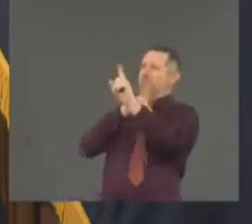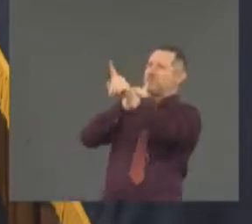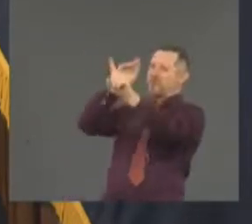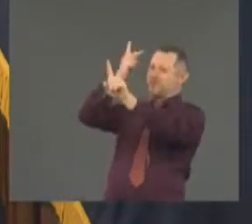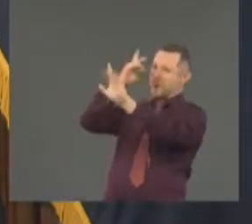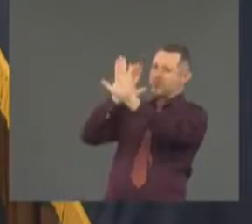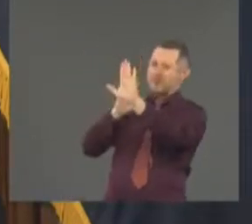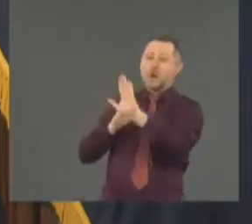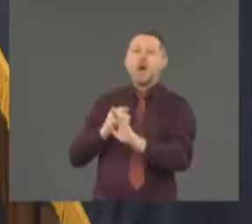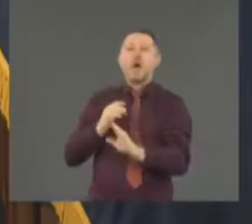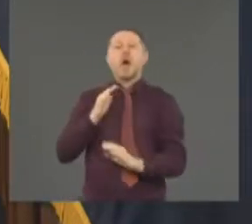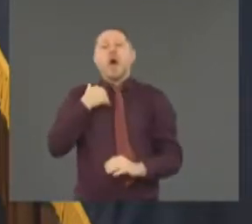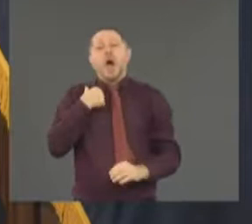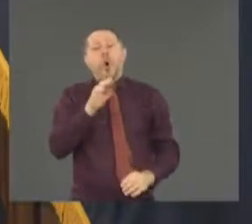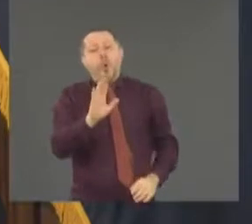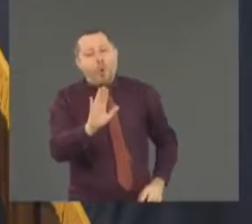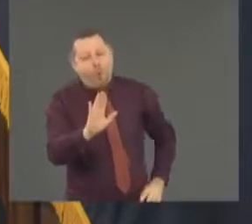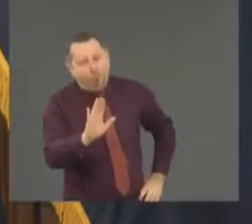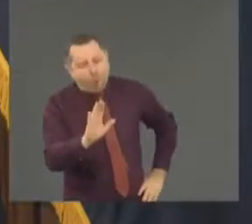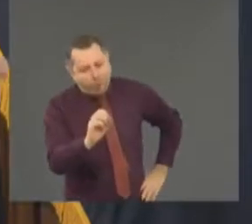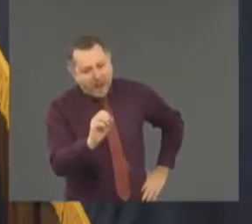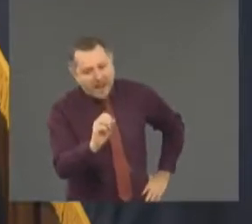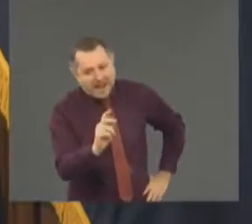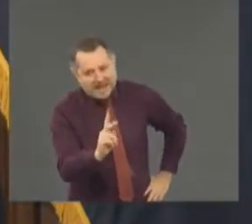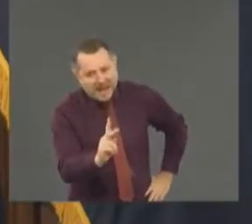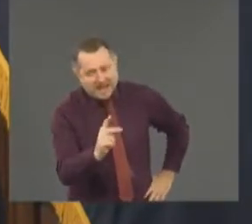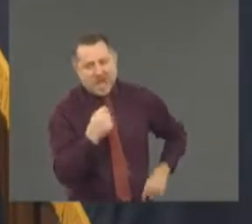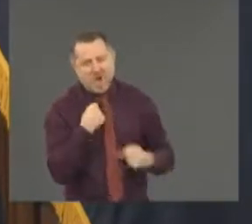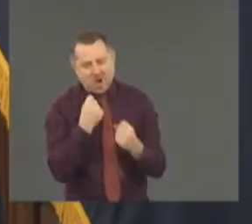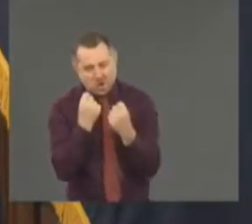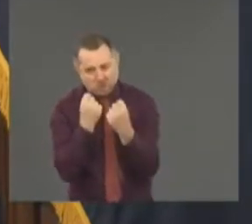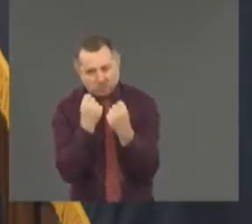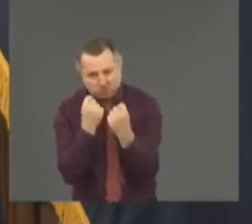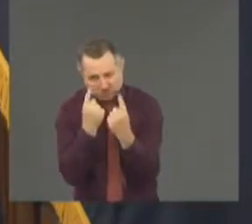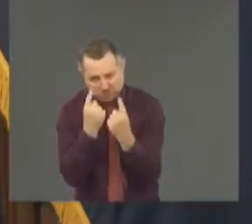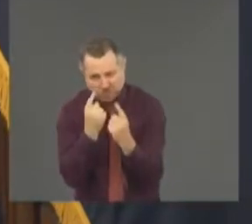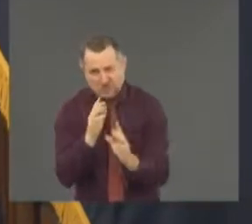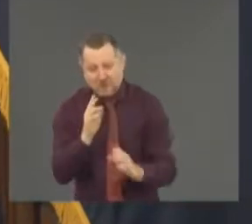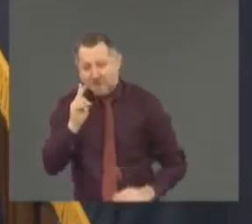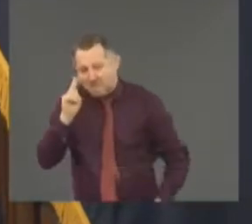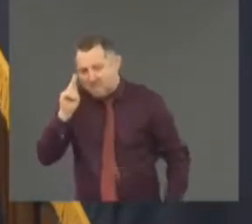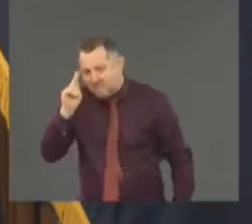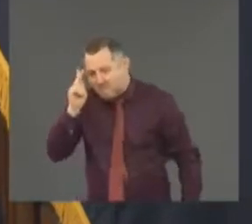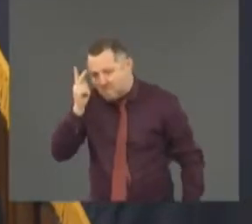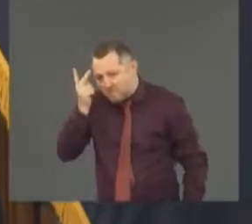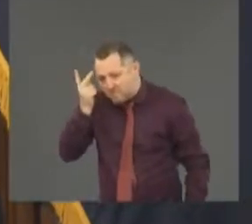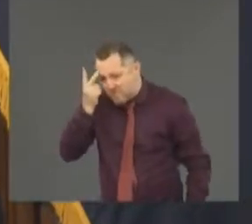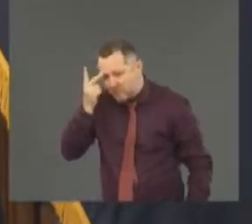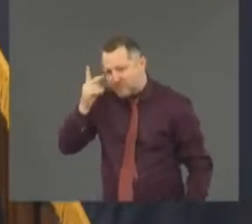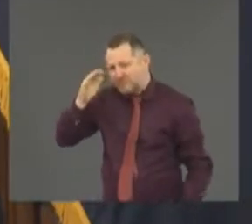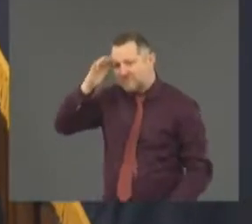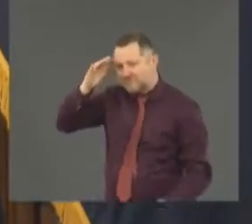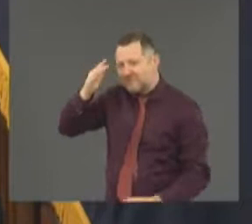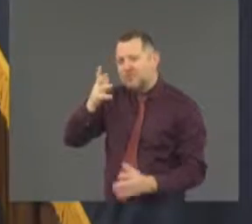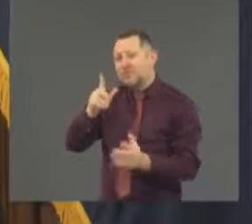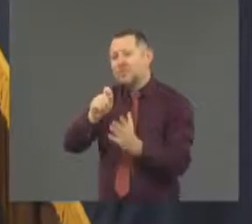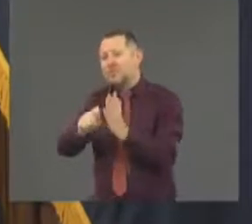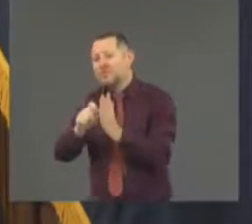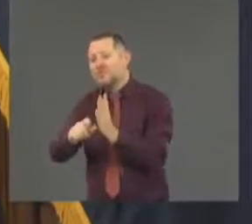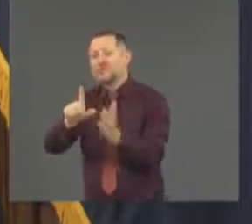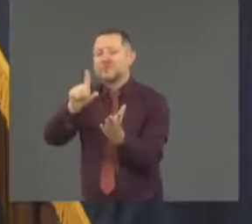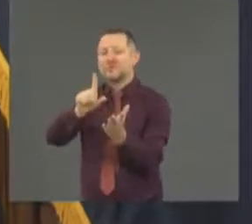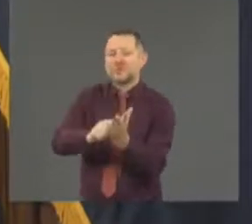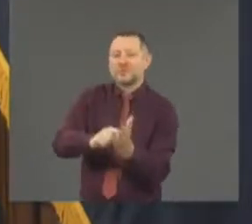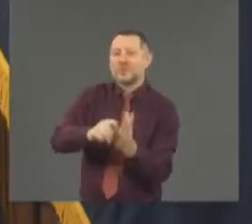get the politics and philosophy of your paper and the president but governmentally